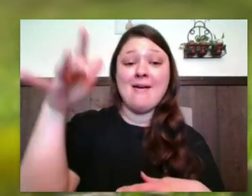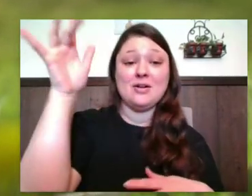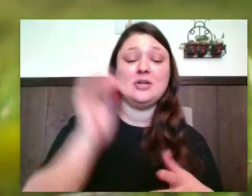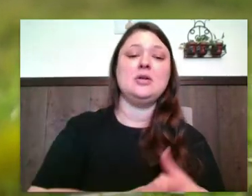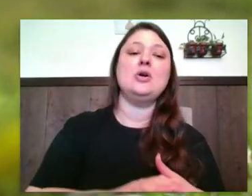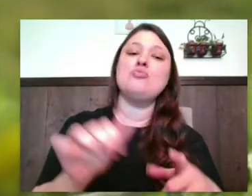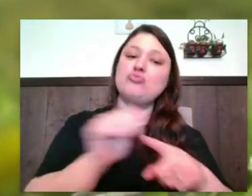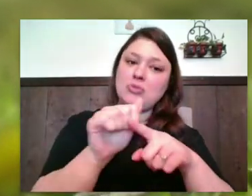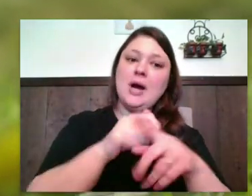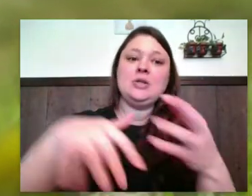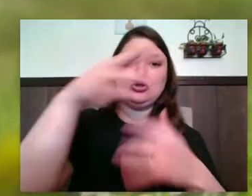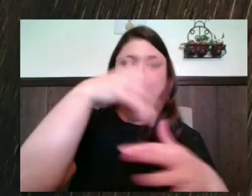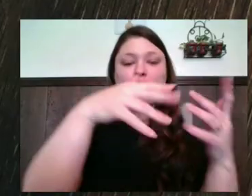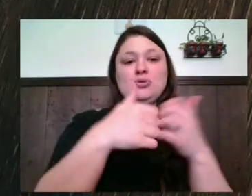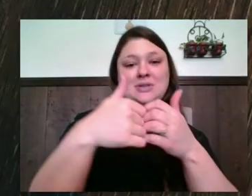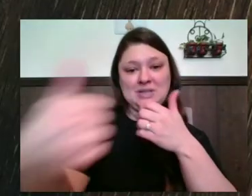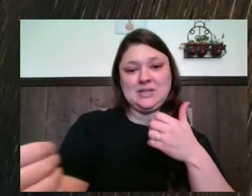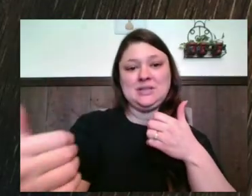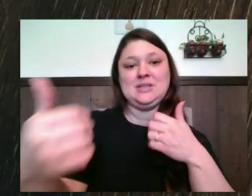distancing.